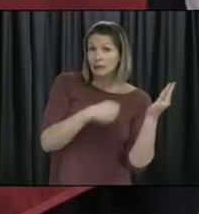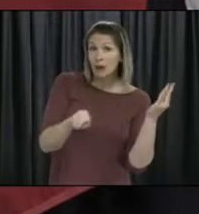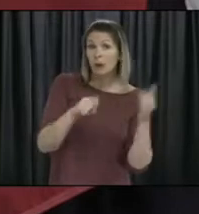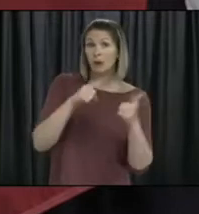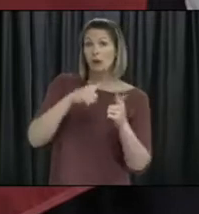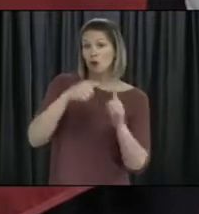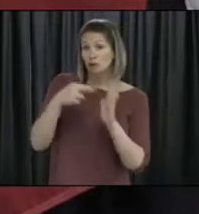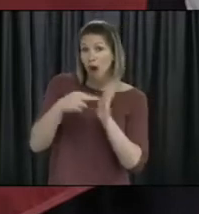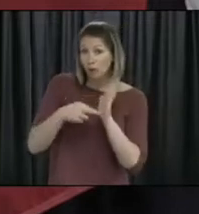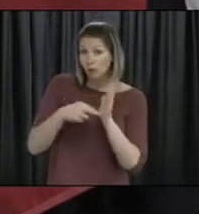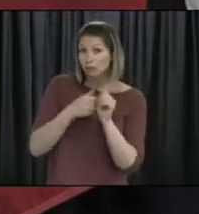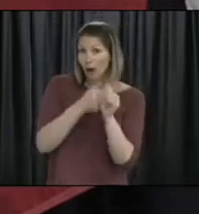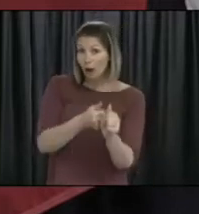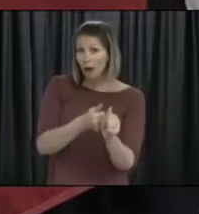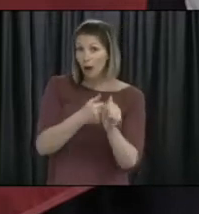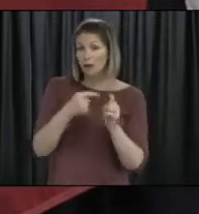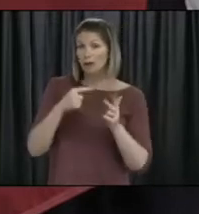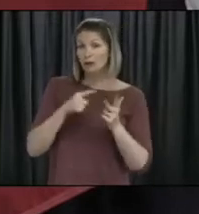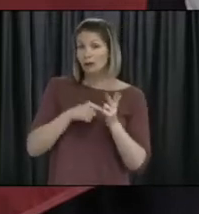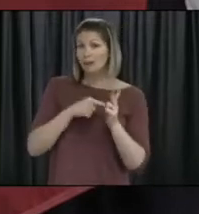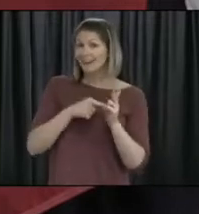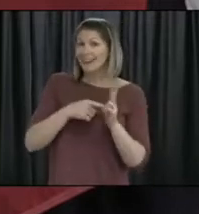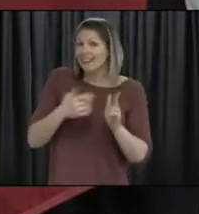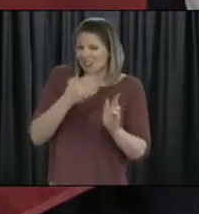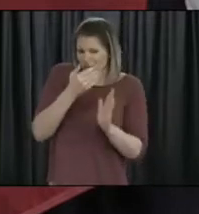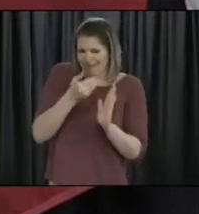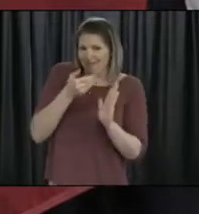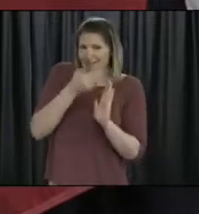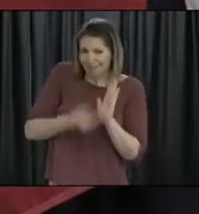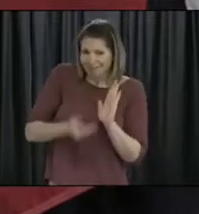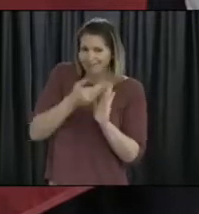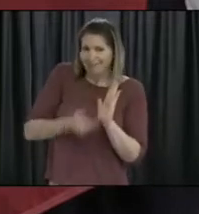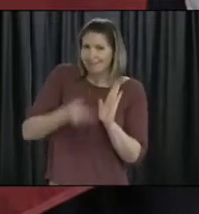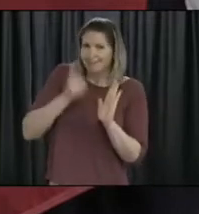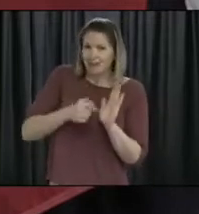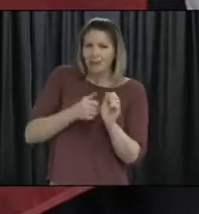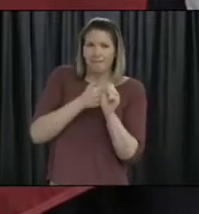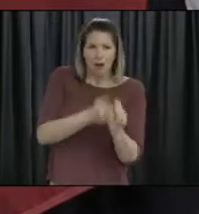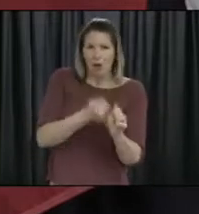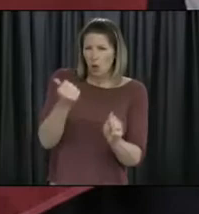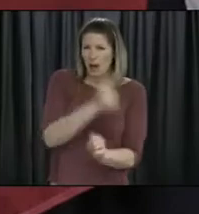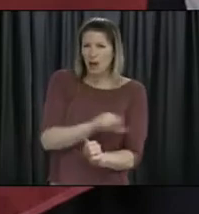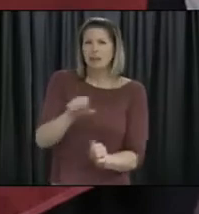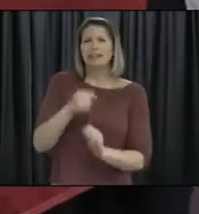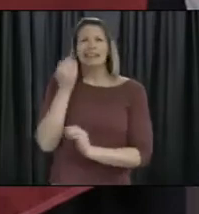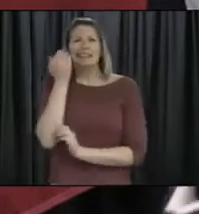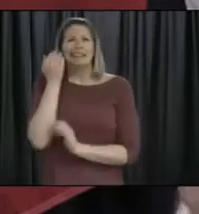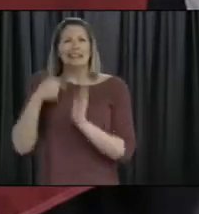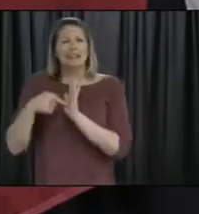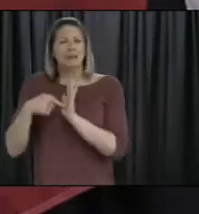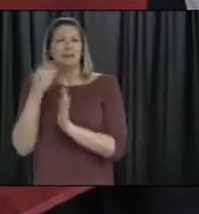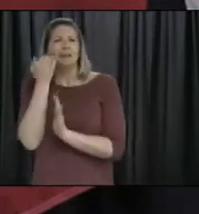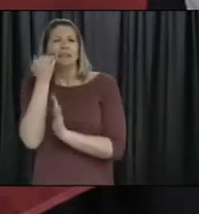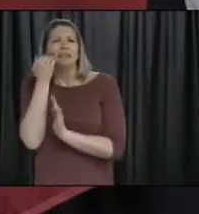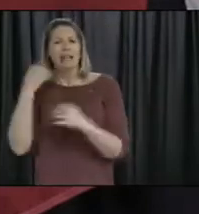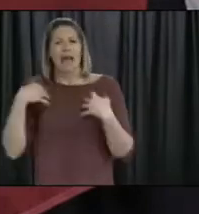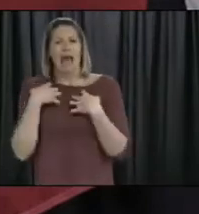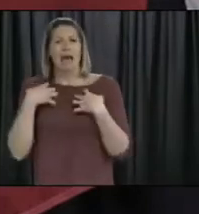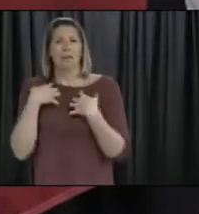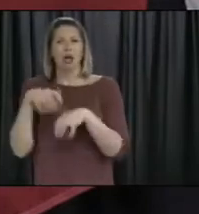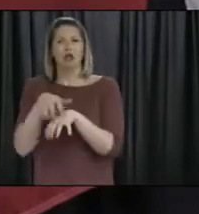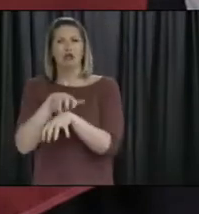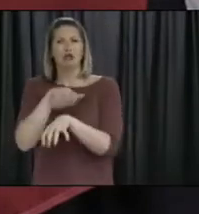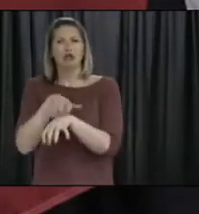place. As the chief medical officer just said a few minutes ago, as she talked about dog grooming, so we must look at that. If